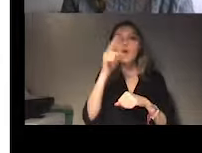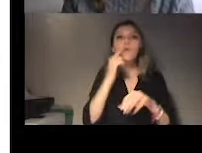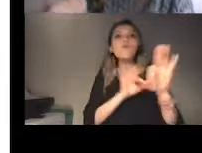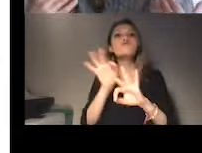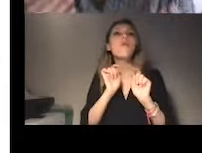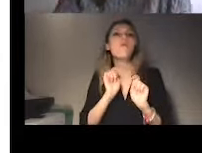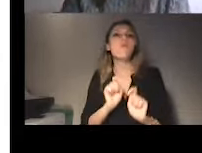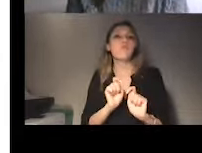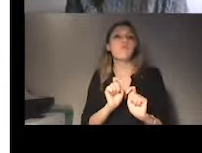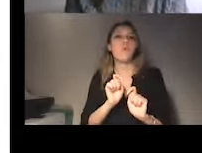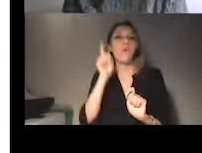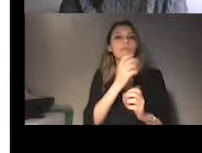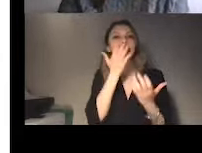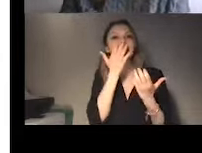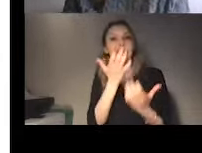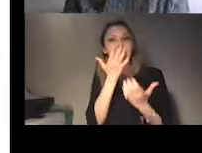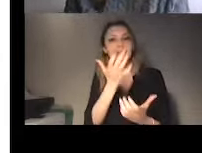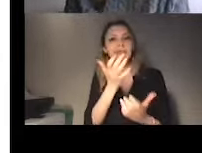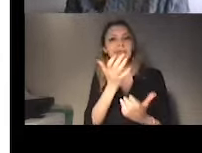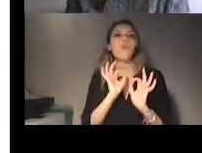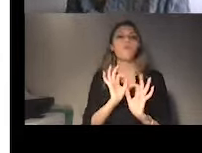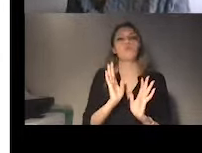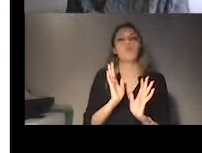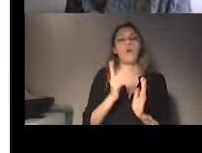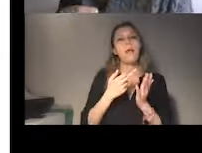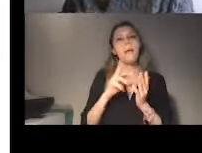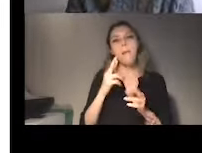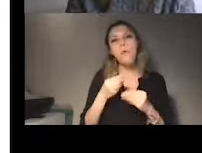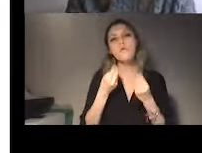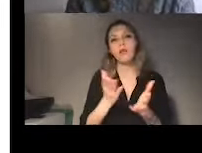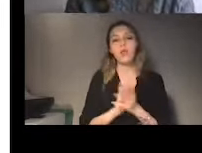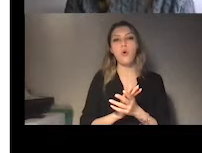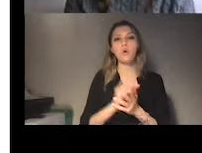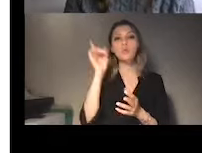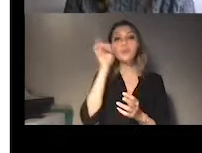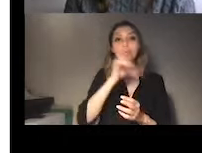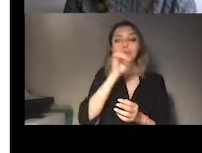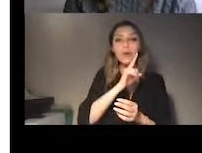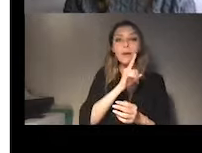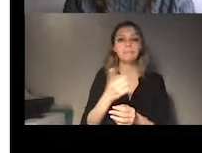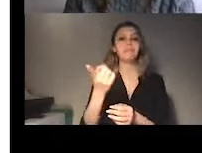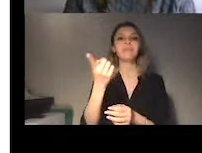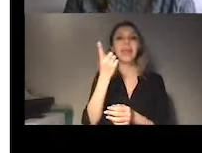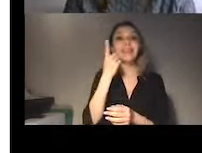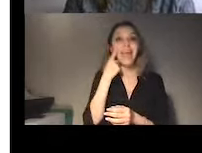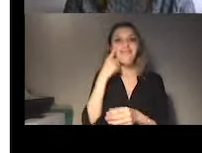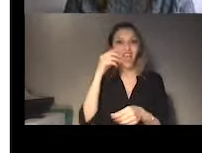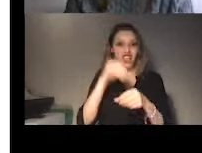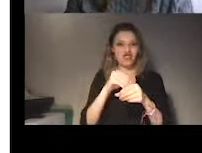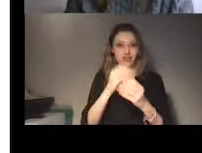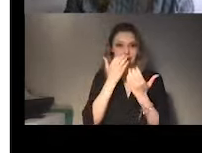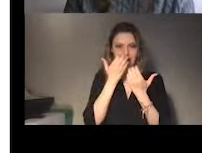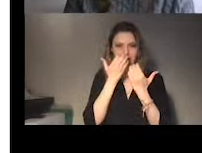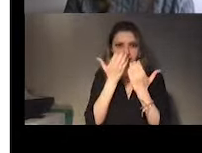because they make recommendations to the state and review, how to improve the human rights situation.